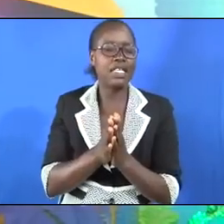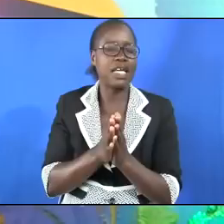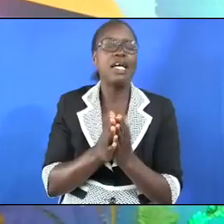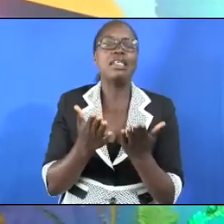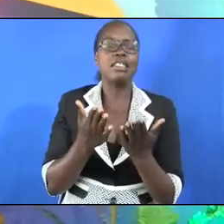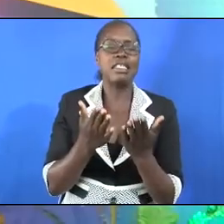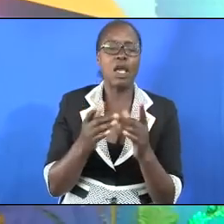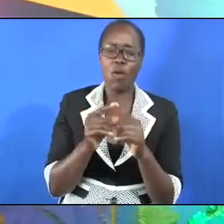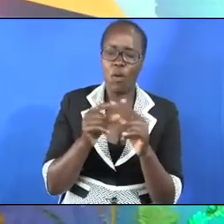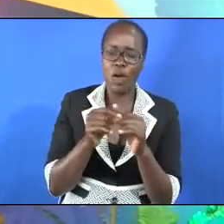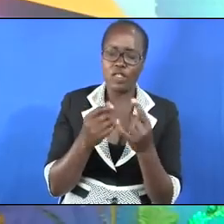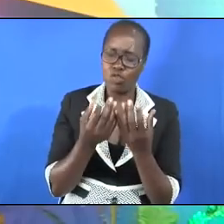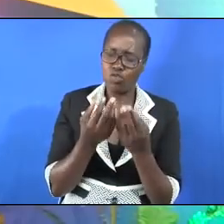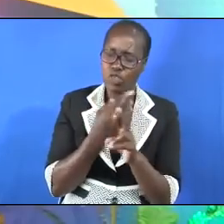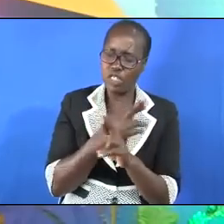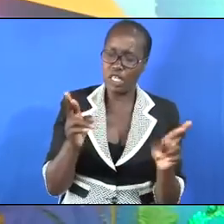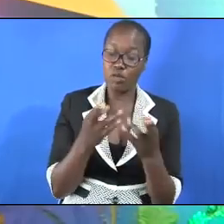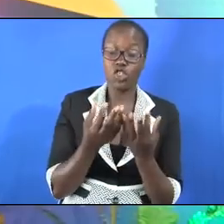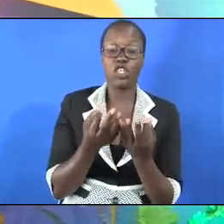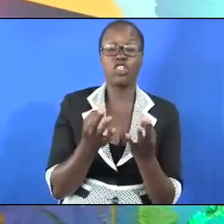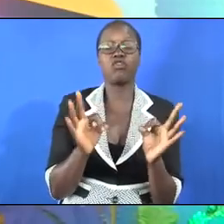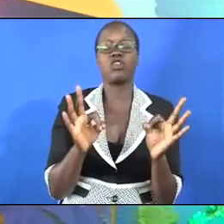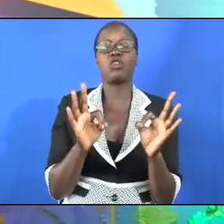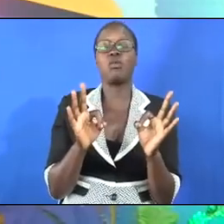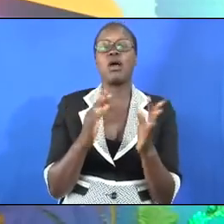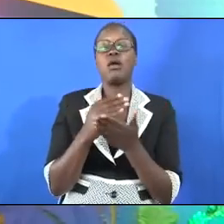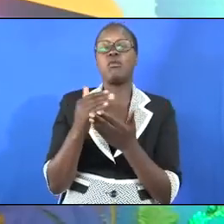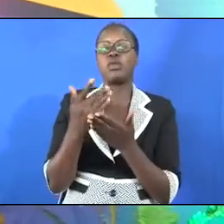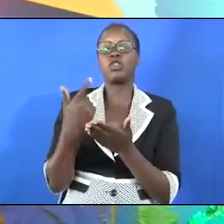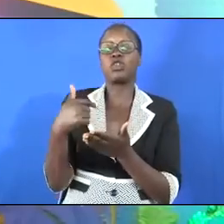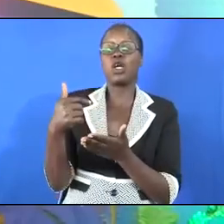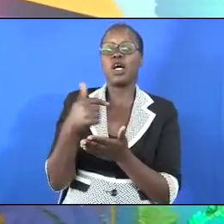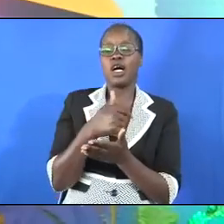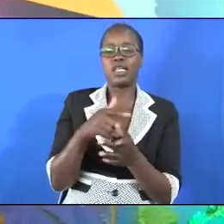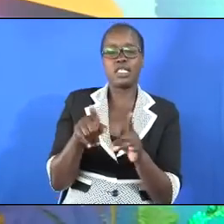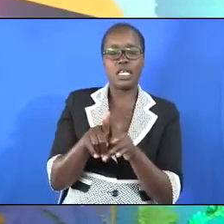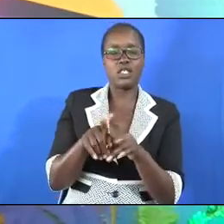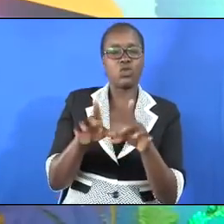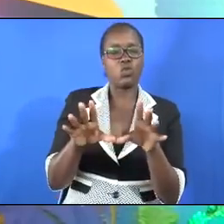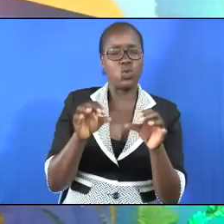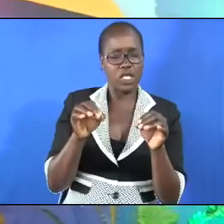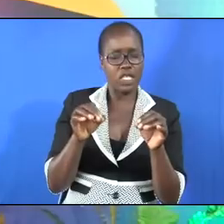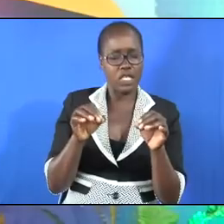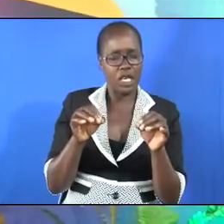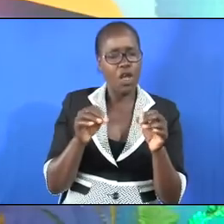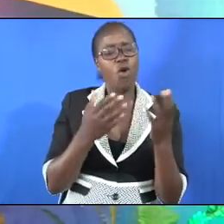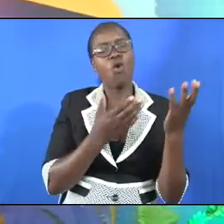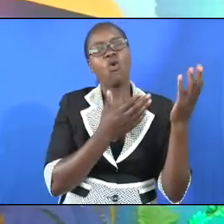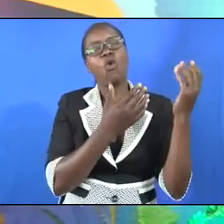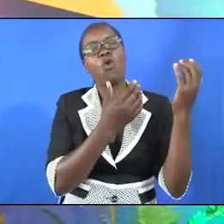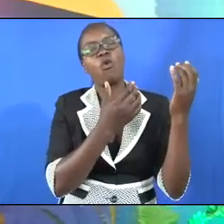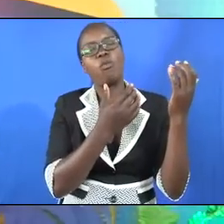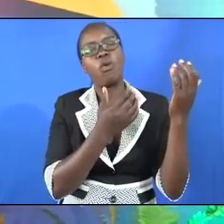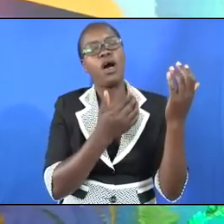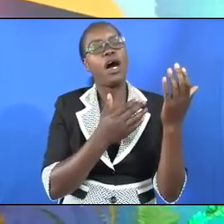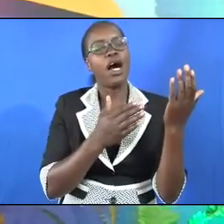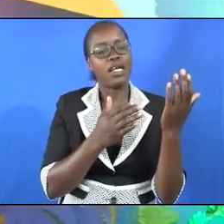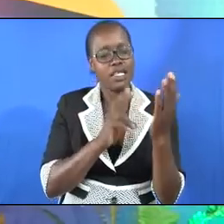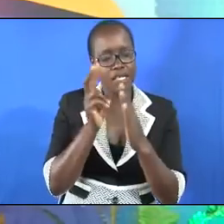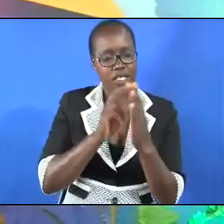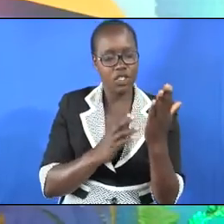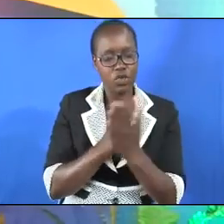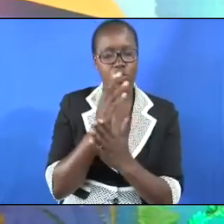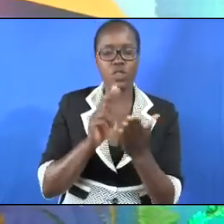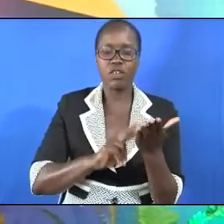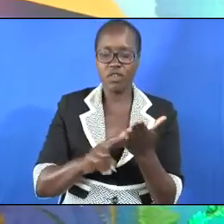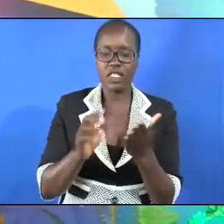redemption and freedom, may be our portion, even as we follow through this text.